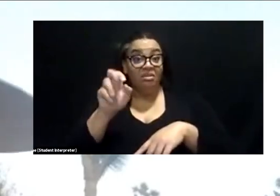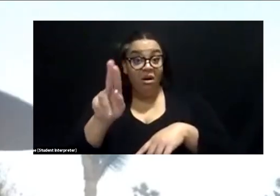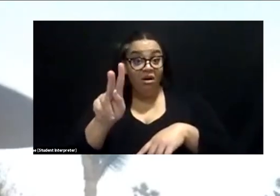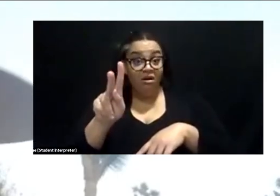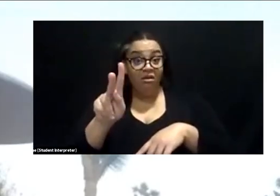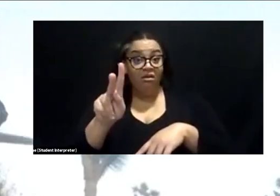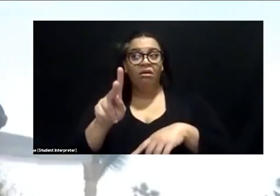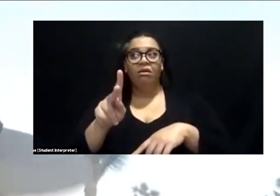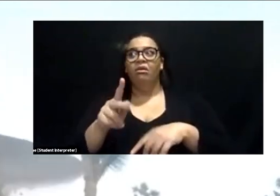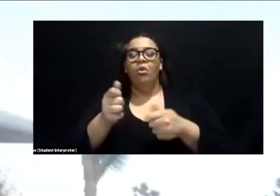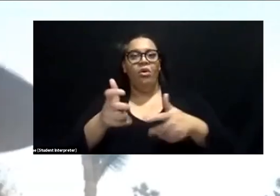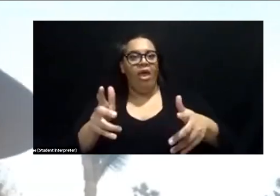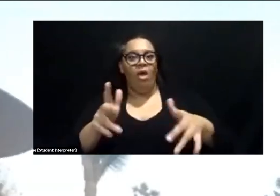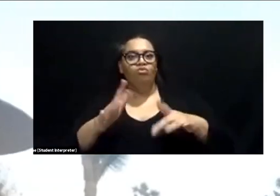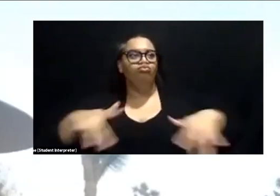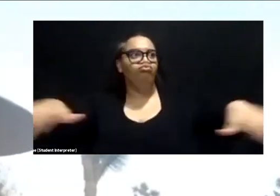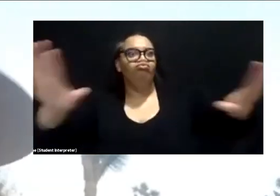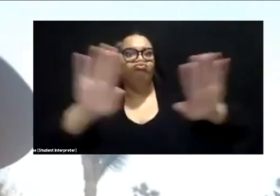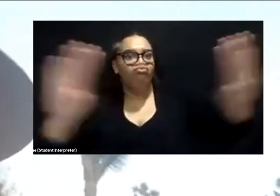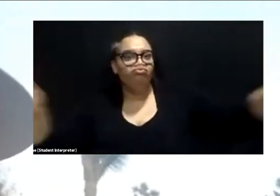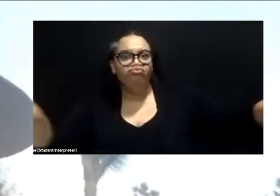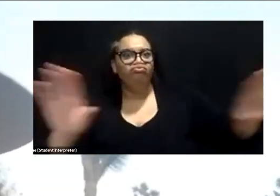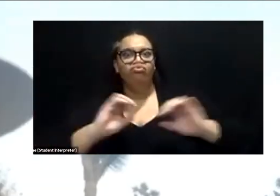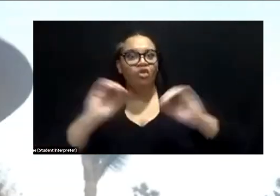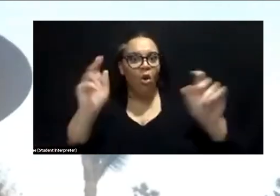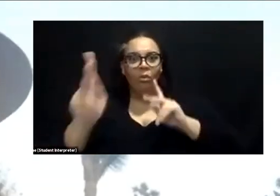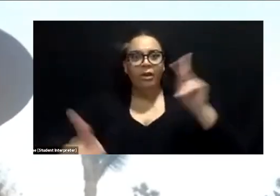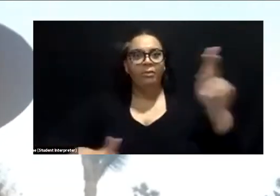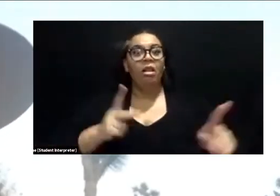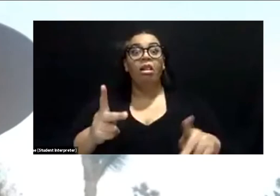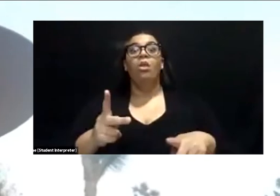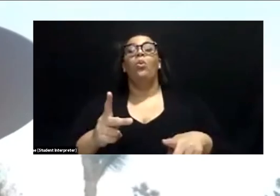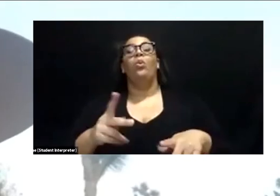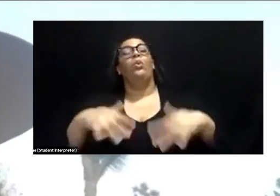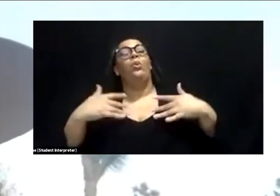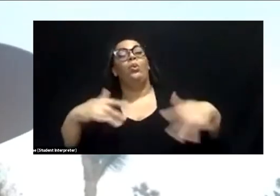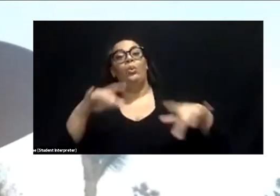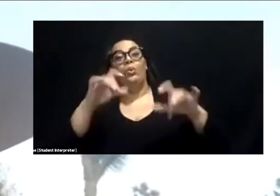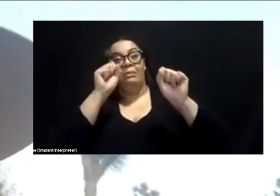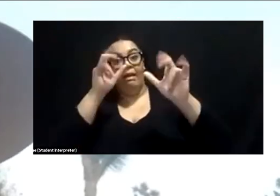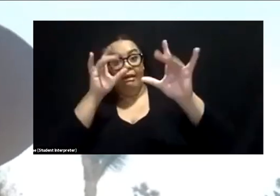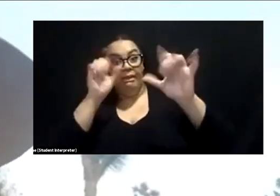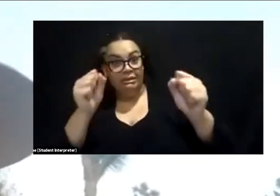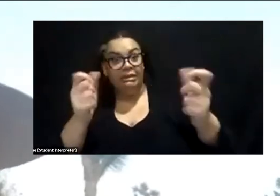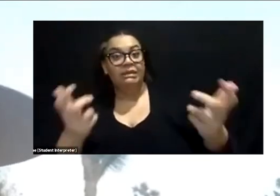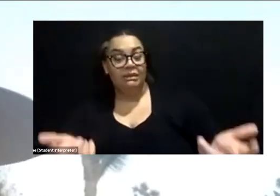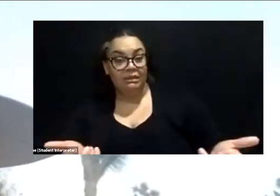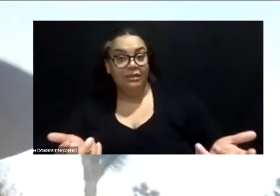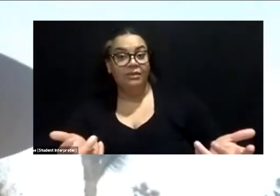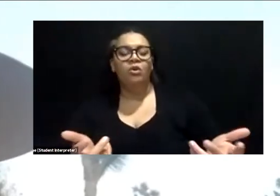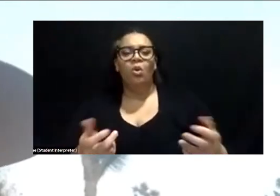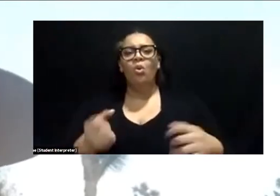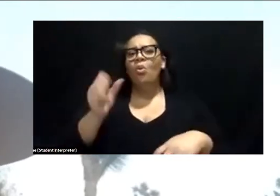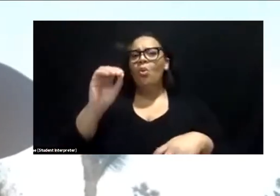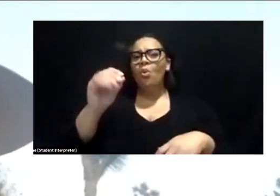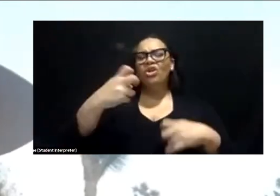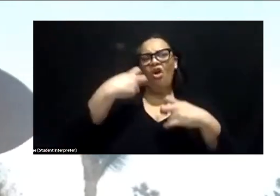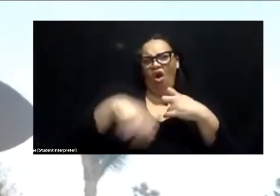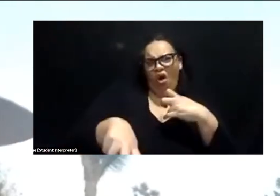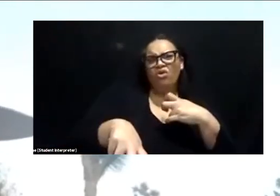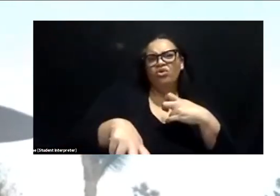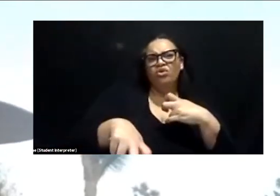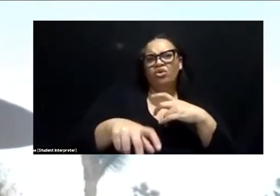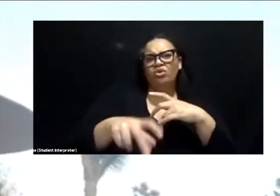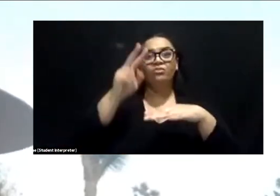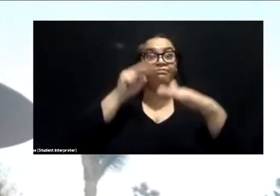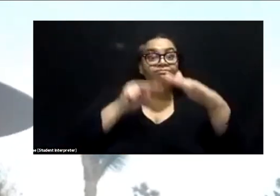and parked on all the shoulders where all the poppies grow was really outstanding. Um, so it's difficult to predict a super bloom.